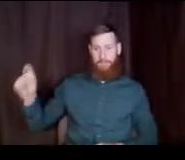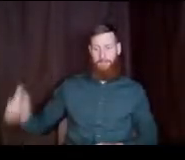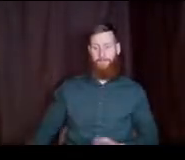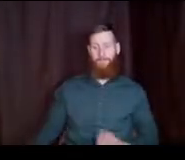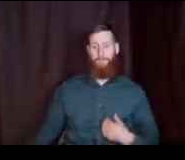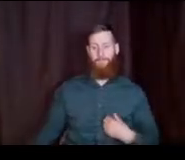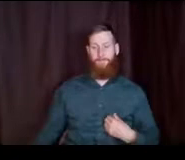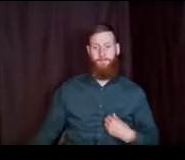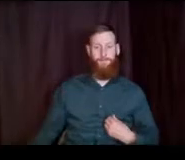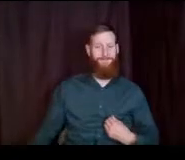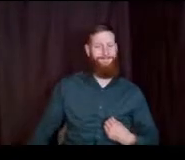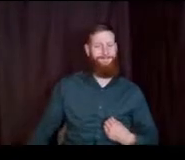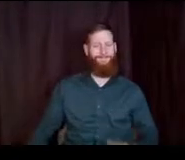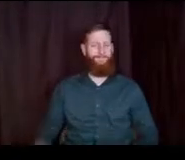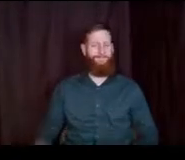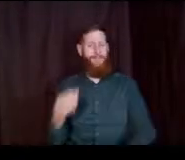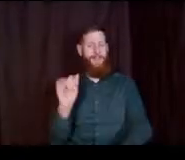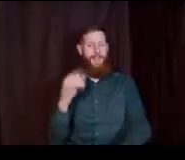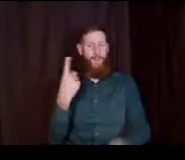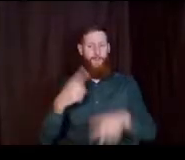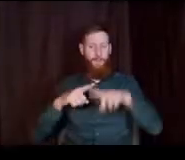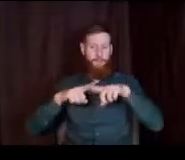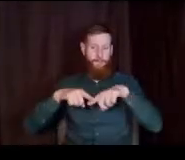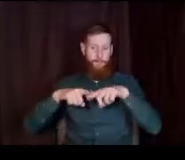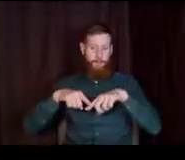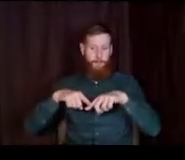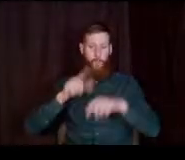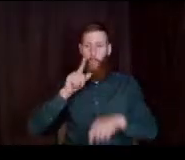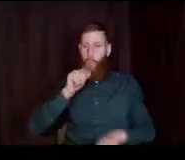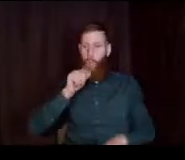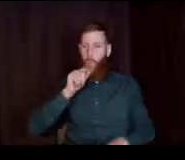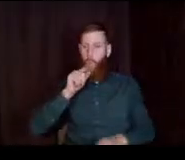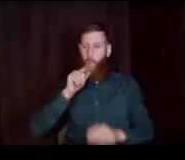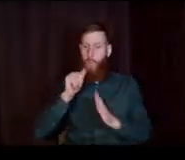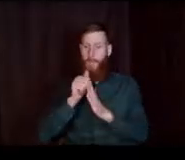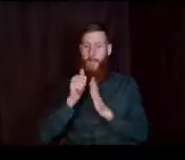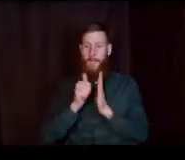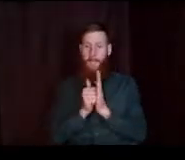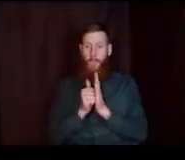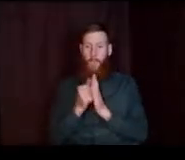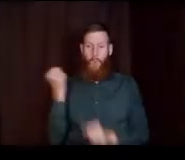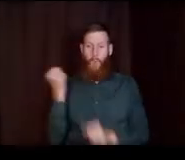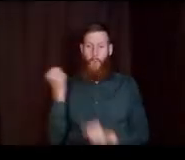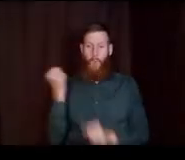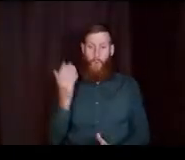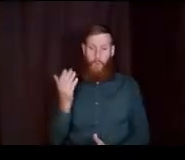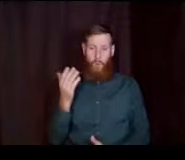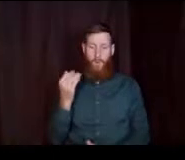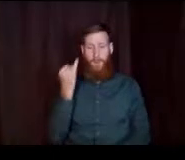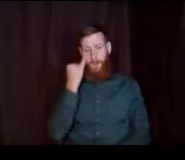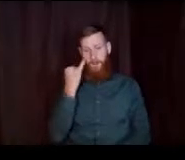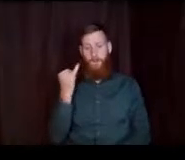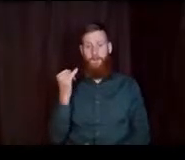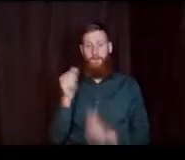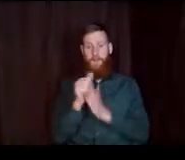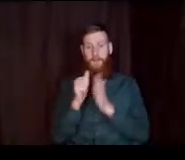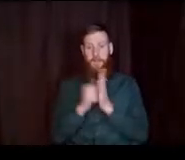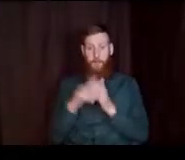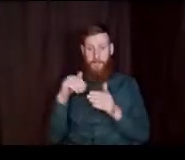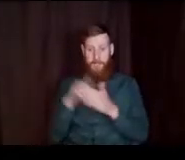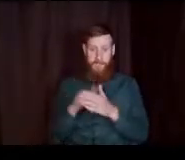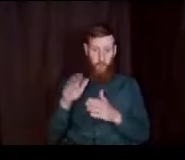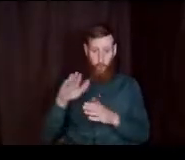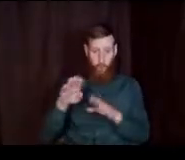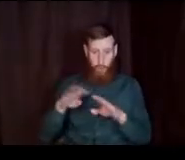For that one, it's going to depend on who the account holder is. If the accounts are in your children's names, the